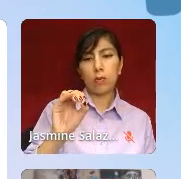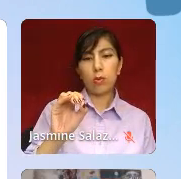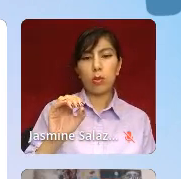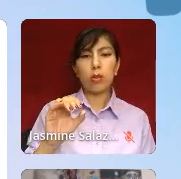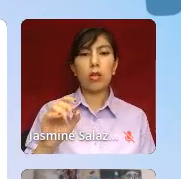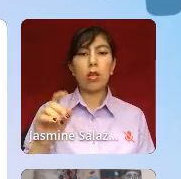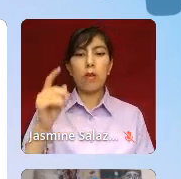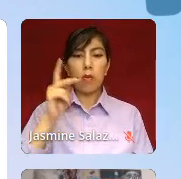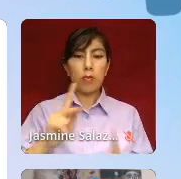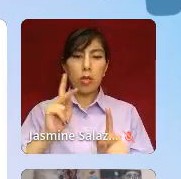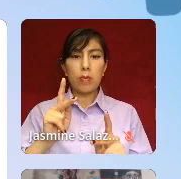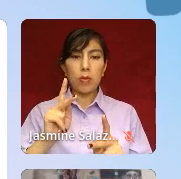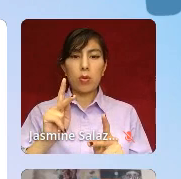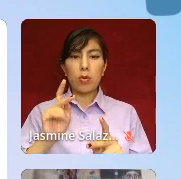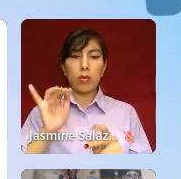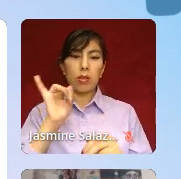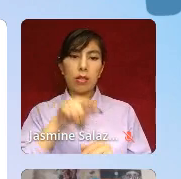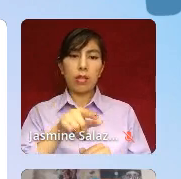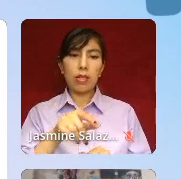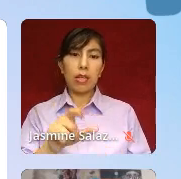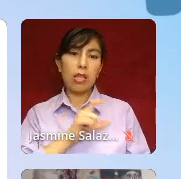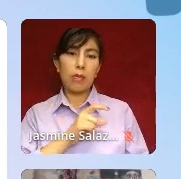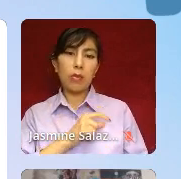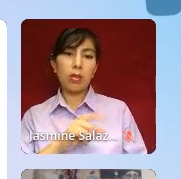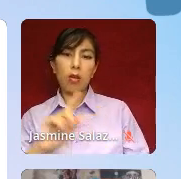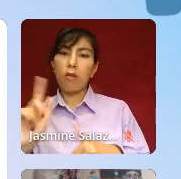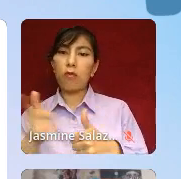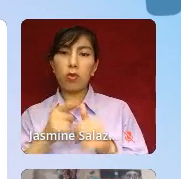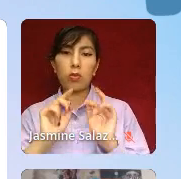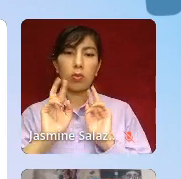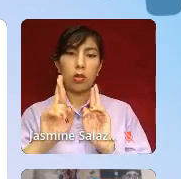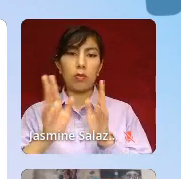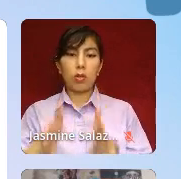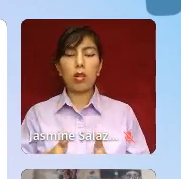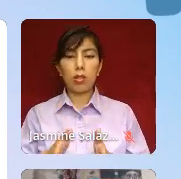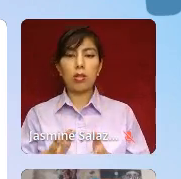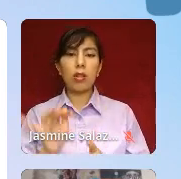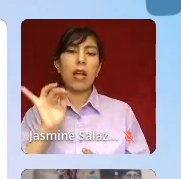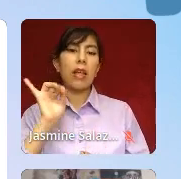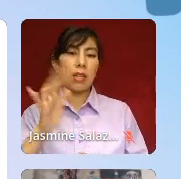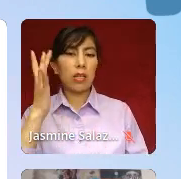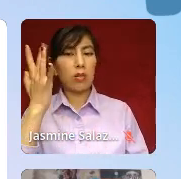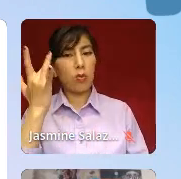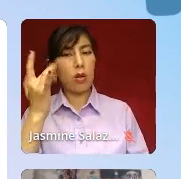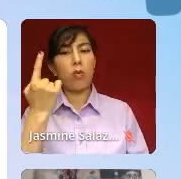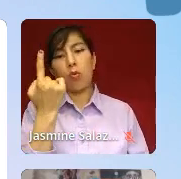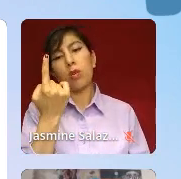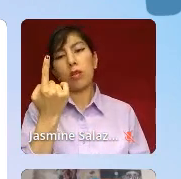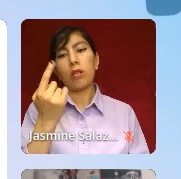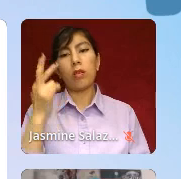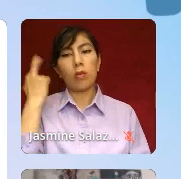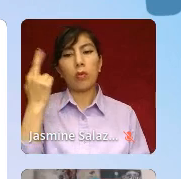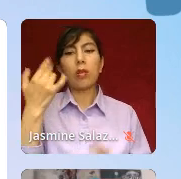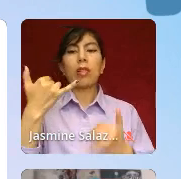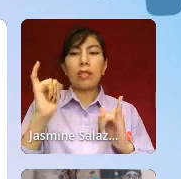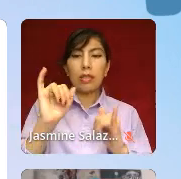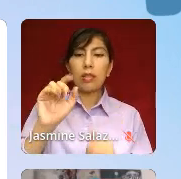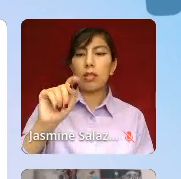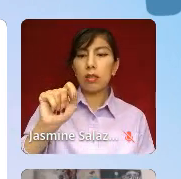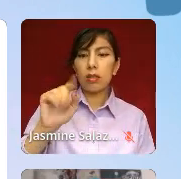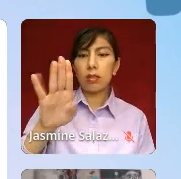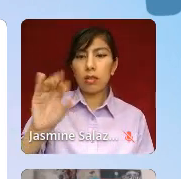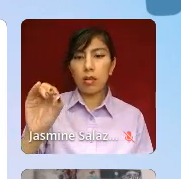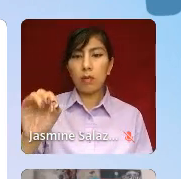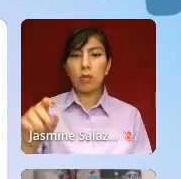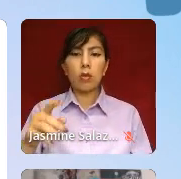and police are first responders and end up harming and or killing us, quite frankly, that's one of the reasons that it's still taboo to talk about suicide